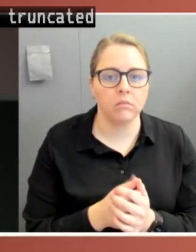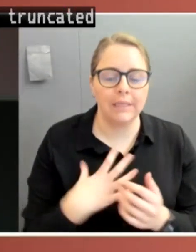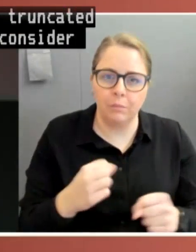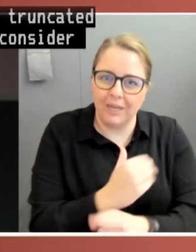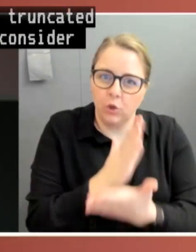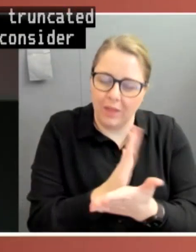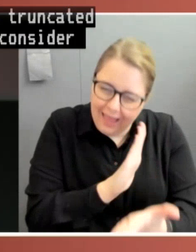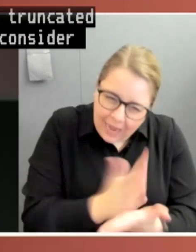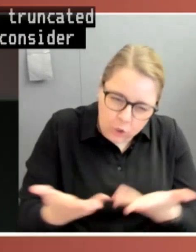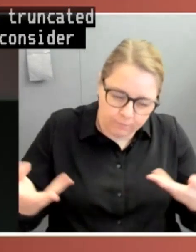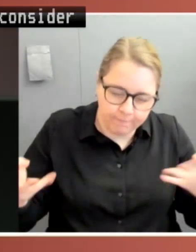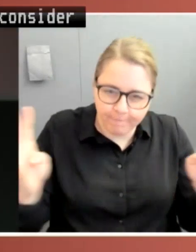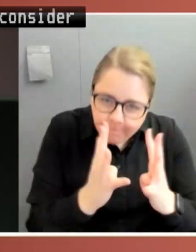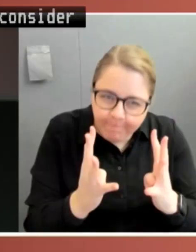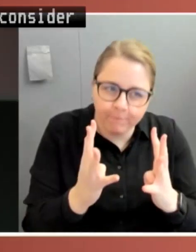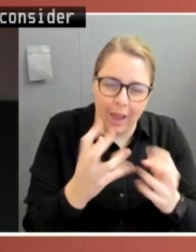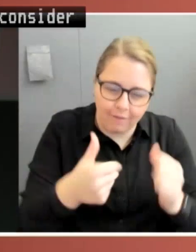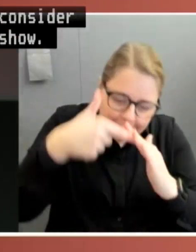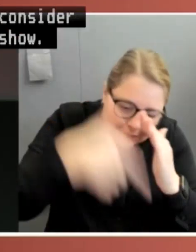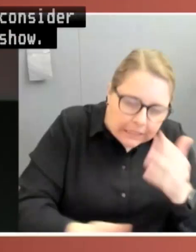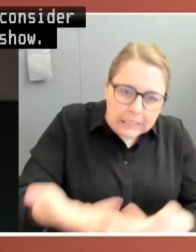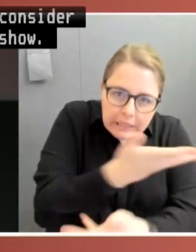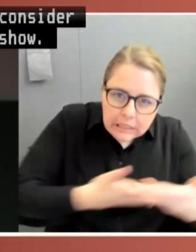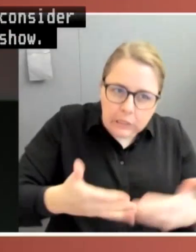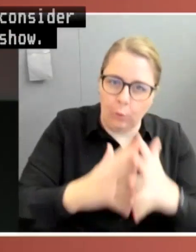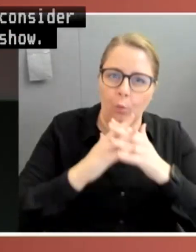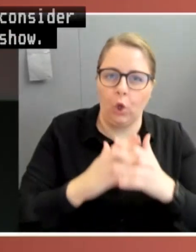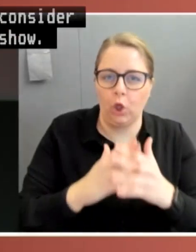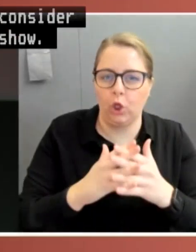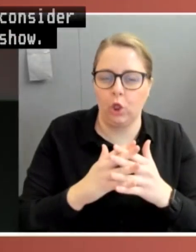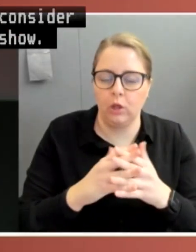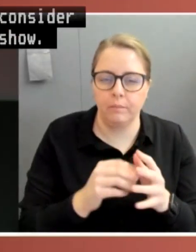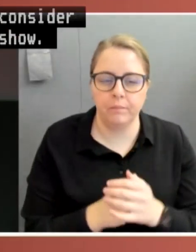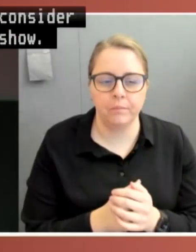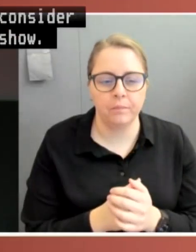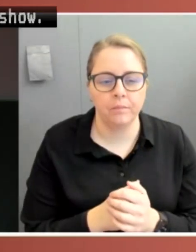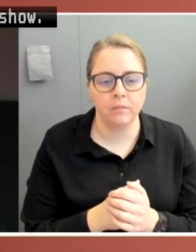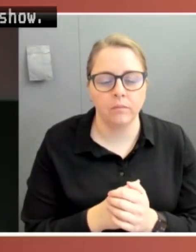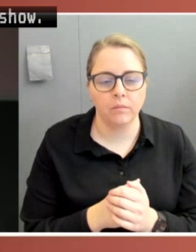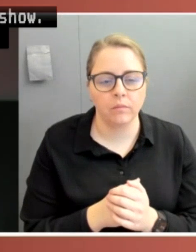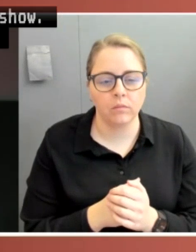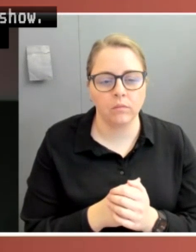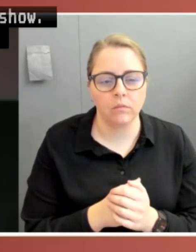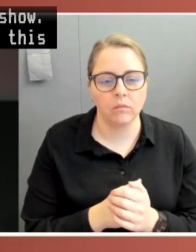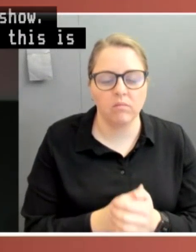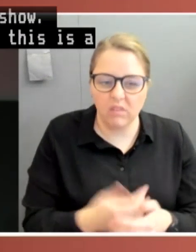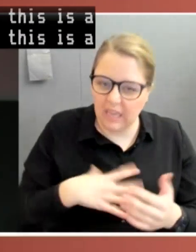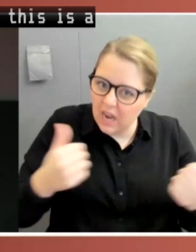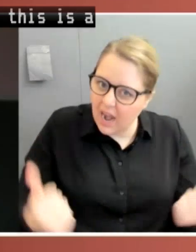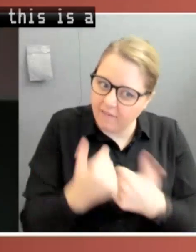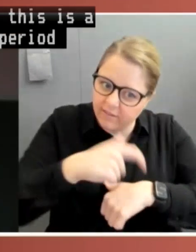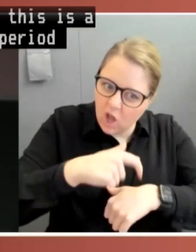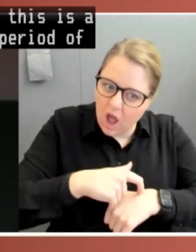And again, it's important that this is a meaningful and sufficient period of time because there needs to be enough time to debate, question,